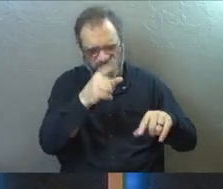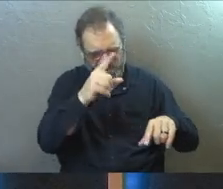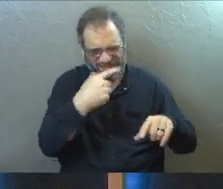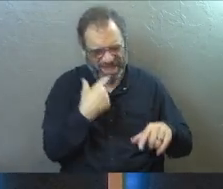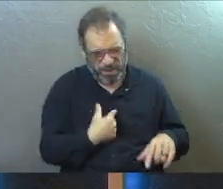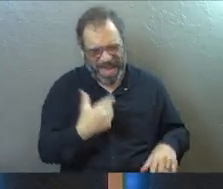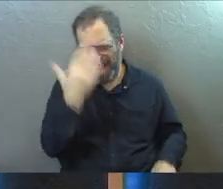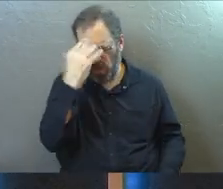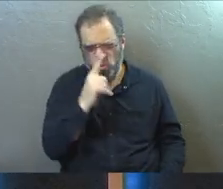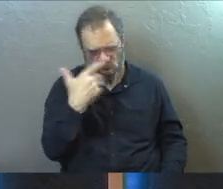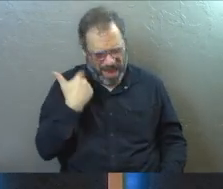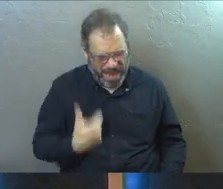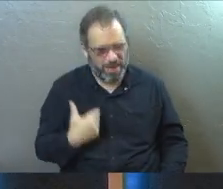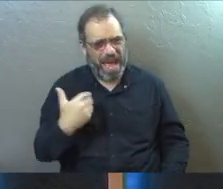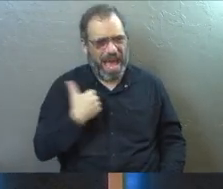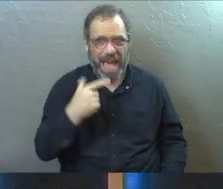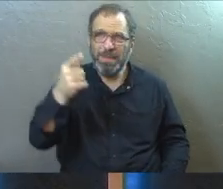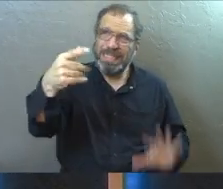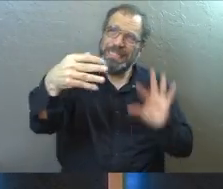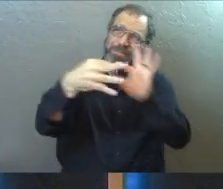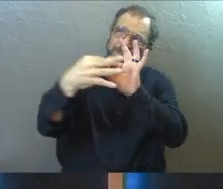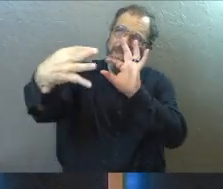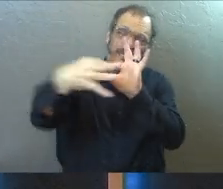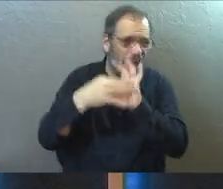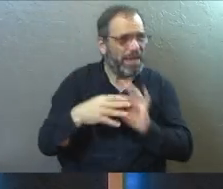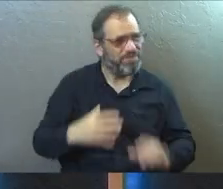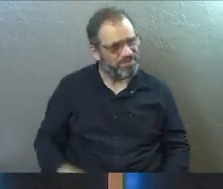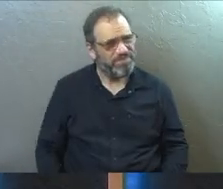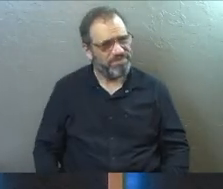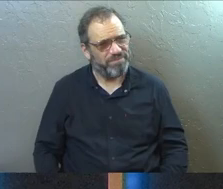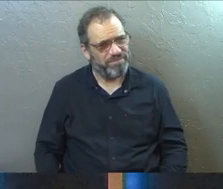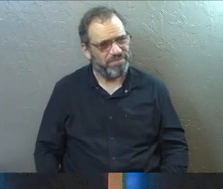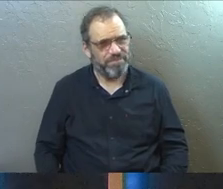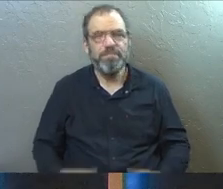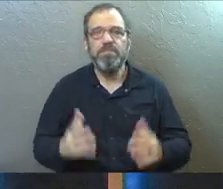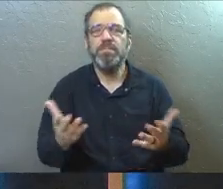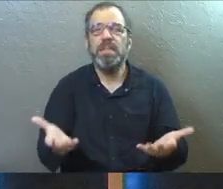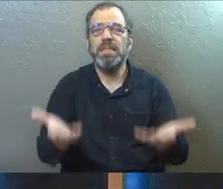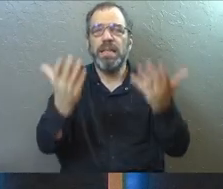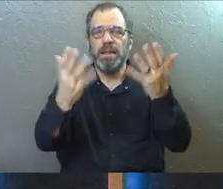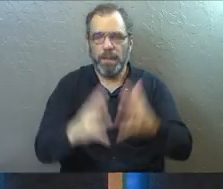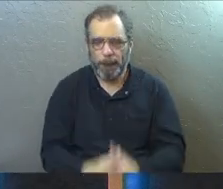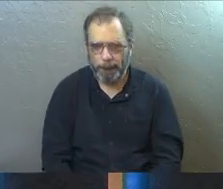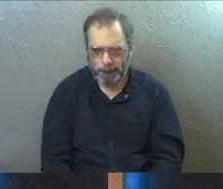I know who I am. I am his, and he is mine. Amen? I want you guys to stand.